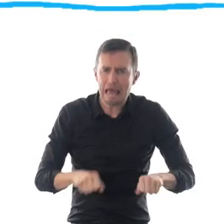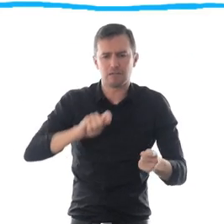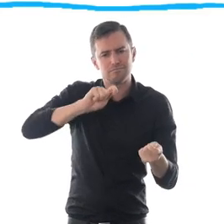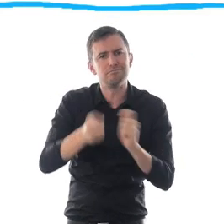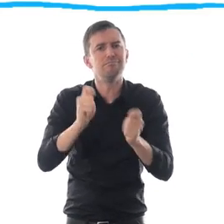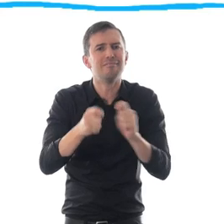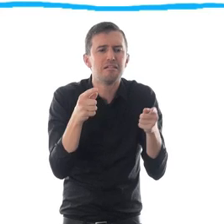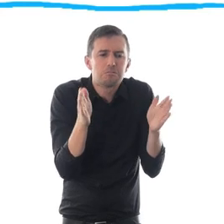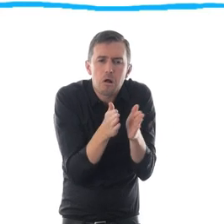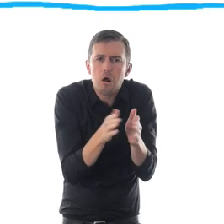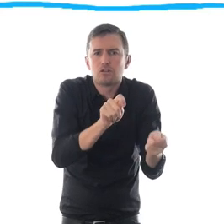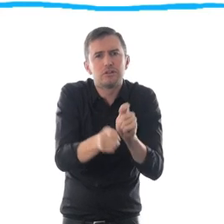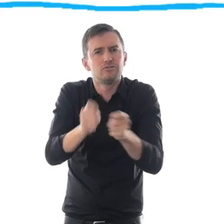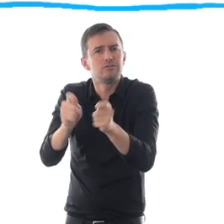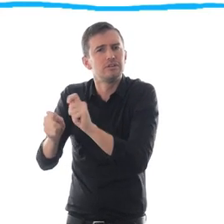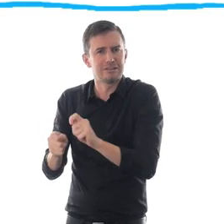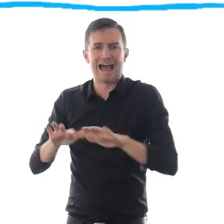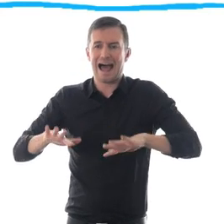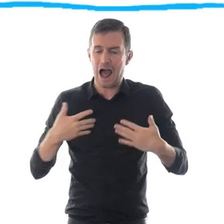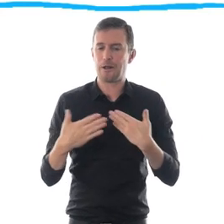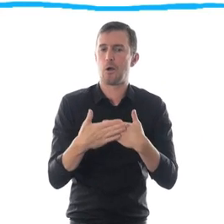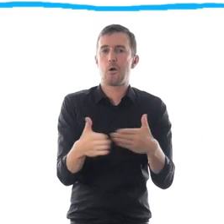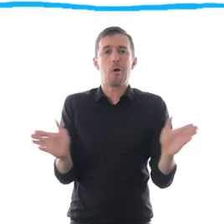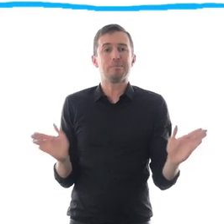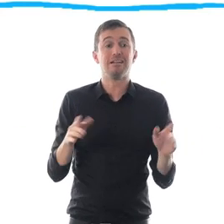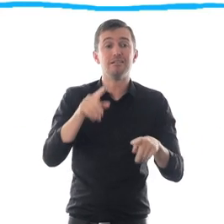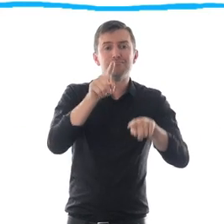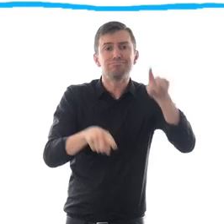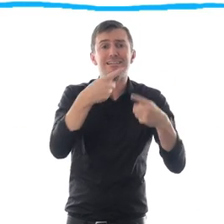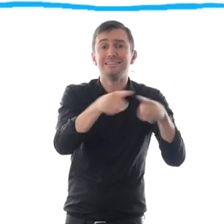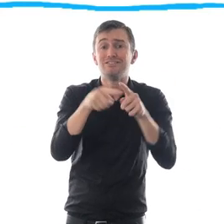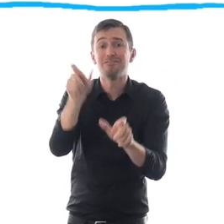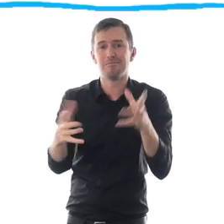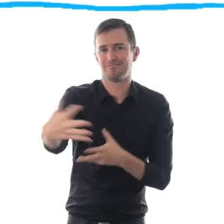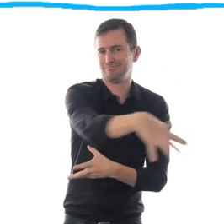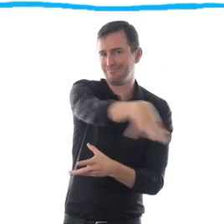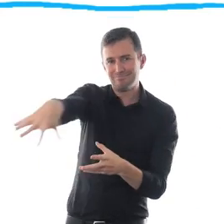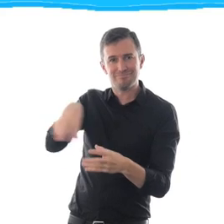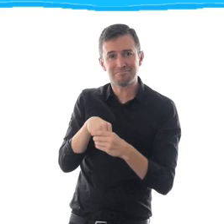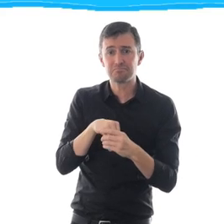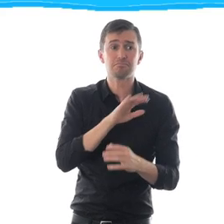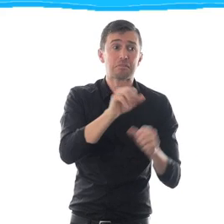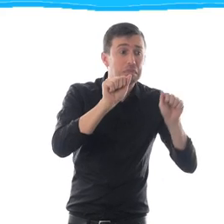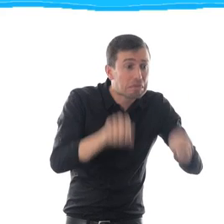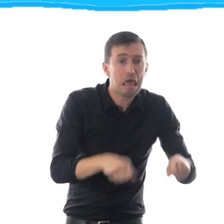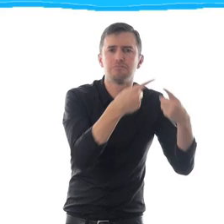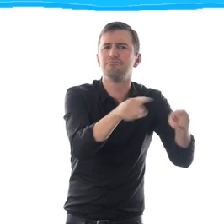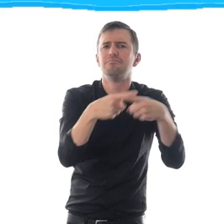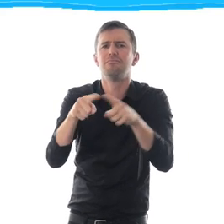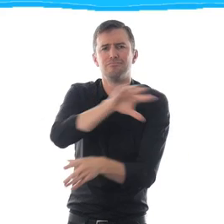module, think about how you can welcome diversity and include persons of all abilities across your communications,